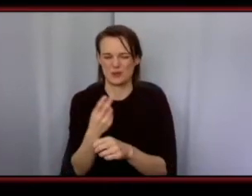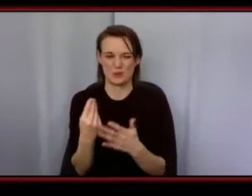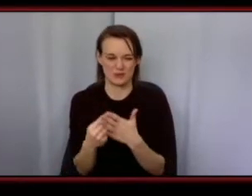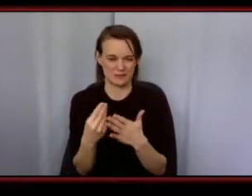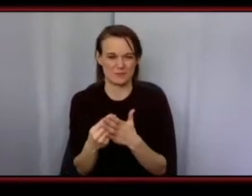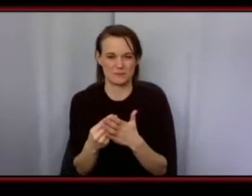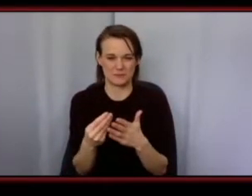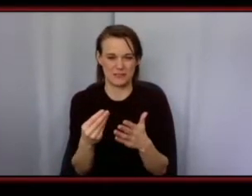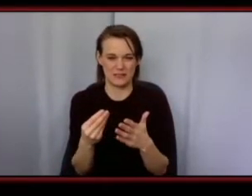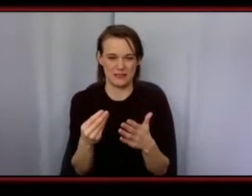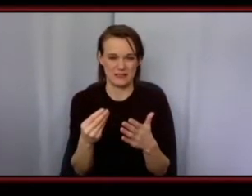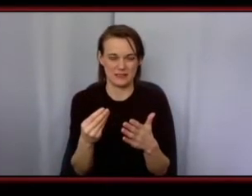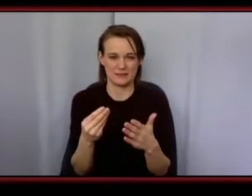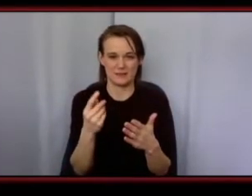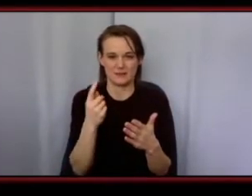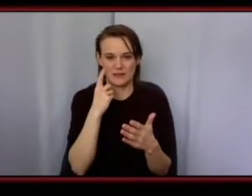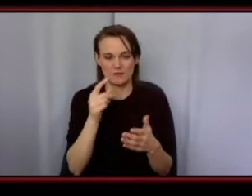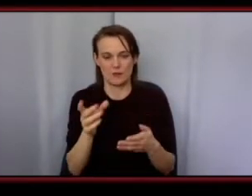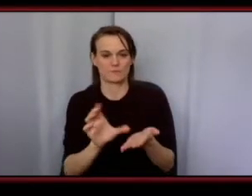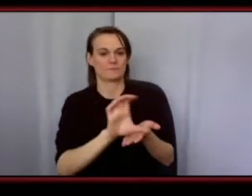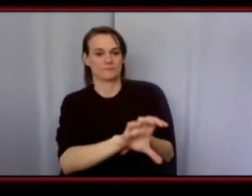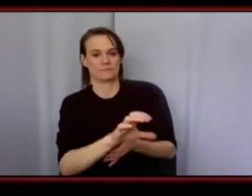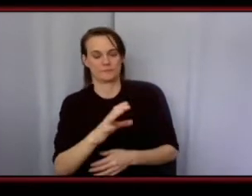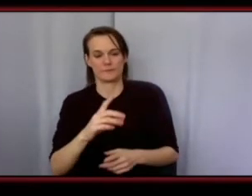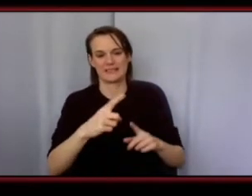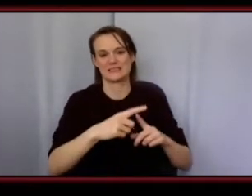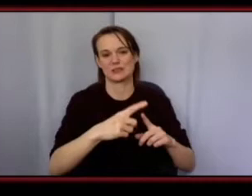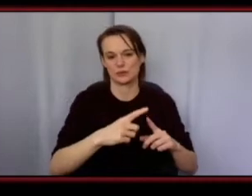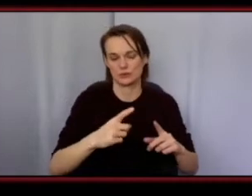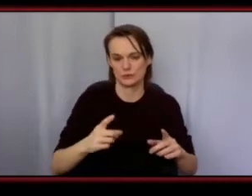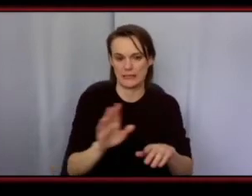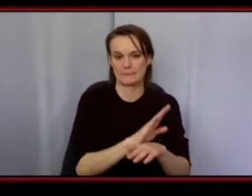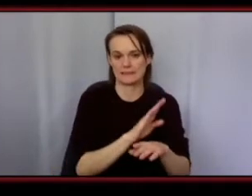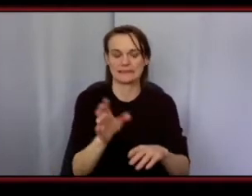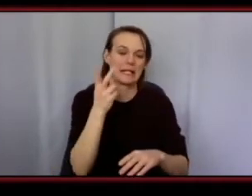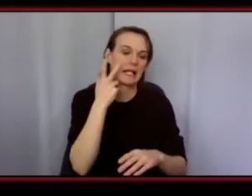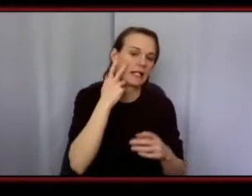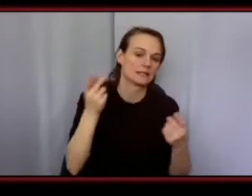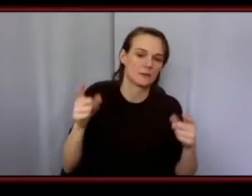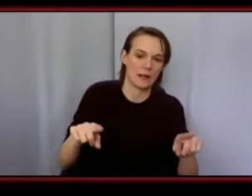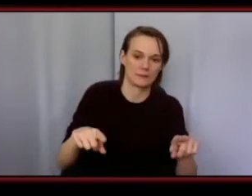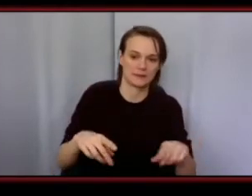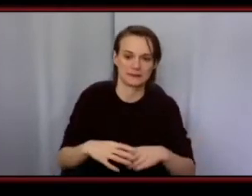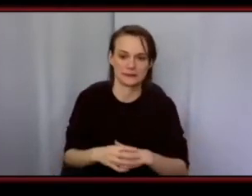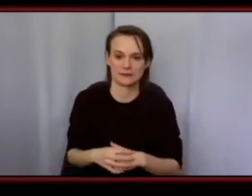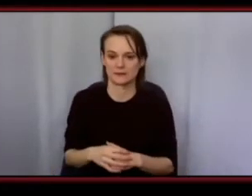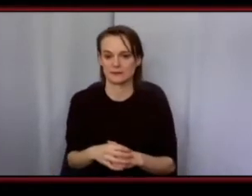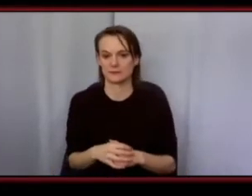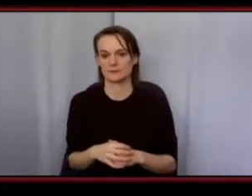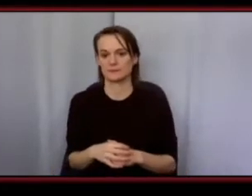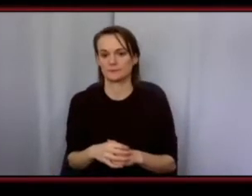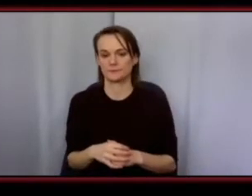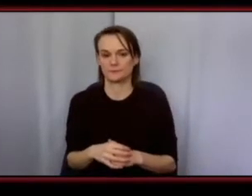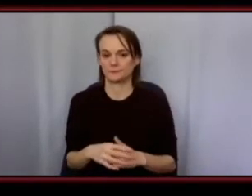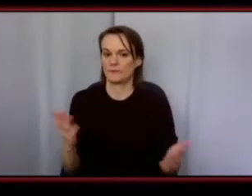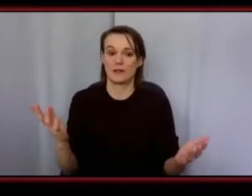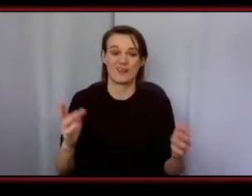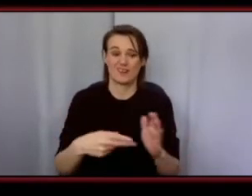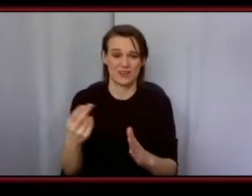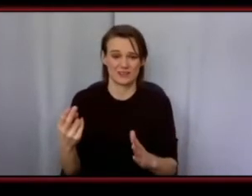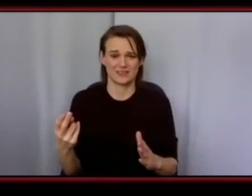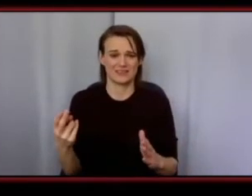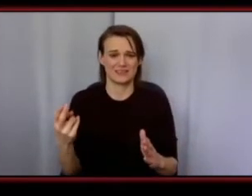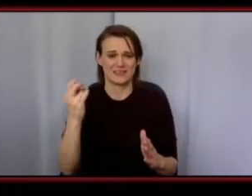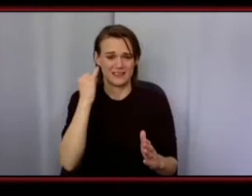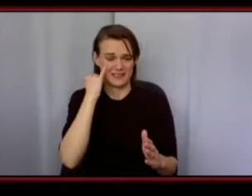funding to um fund the t-shirt business and then see what you could do with that along the way because like honestly